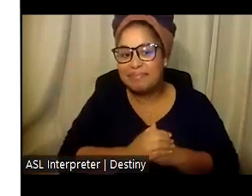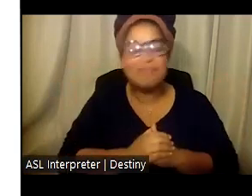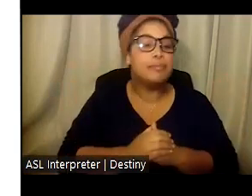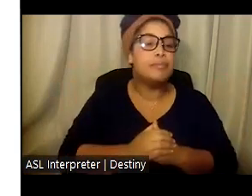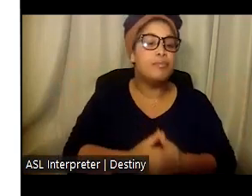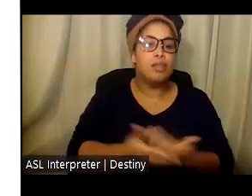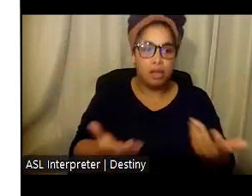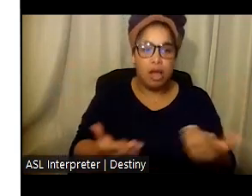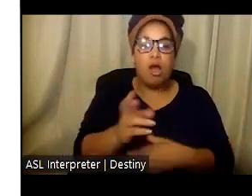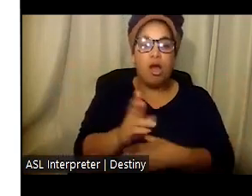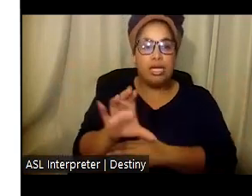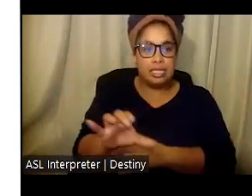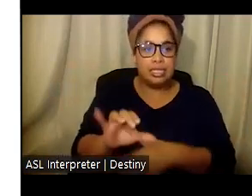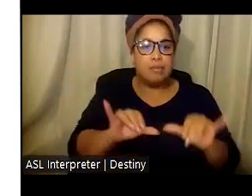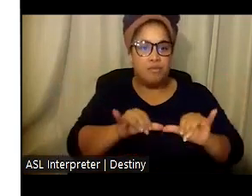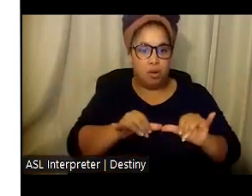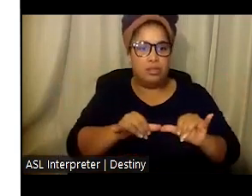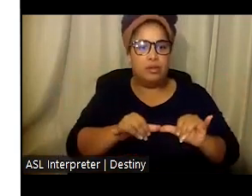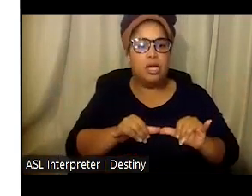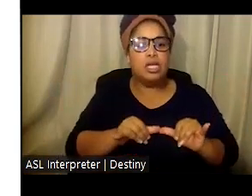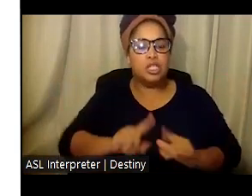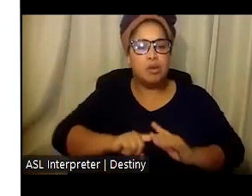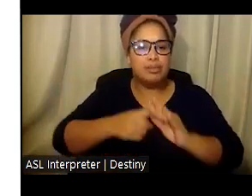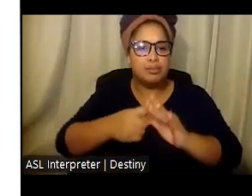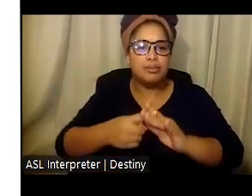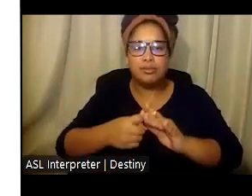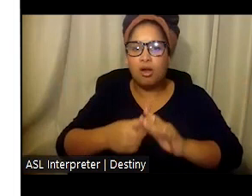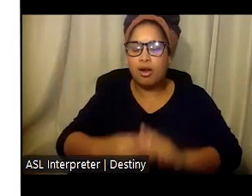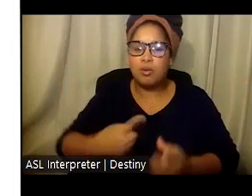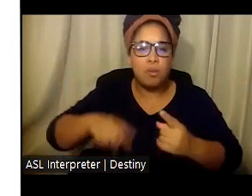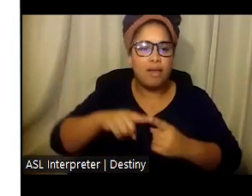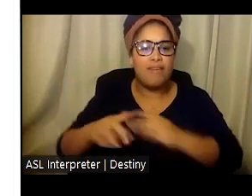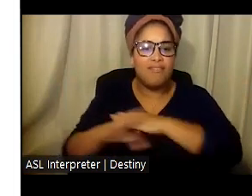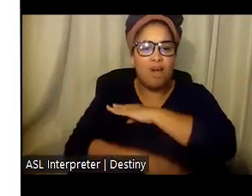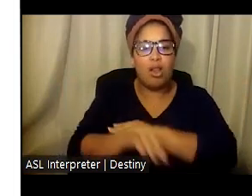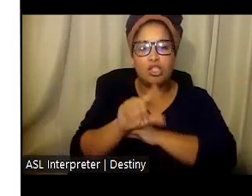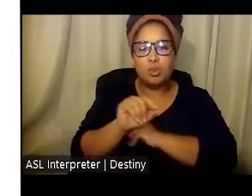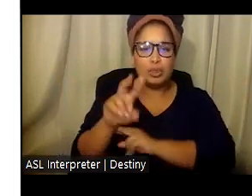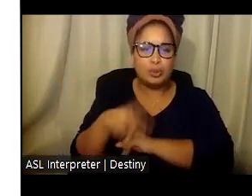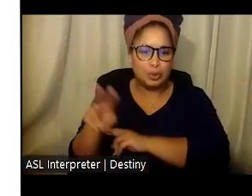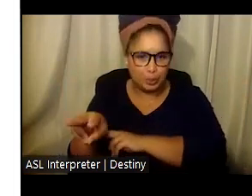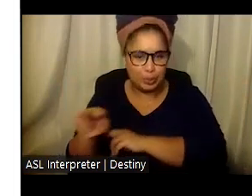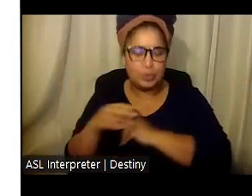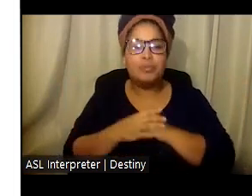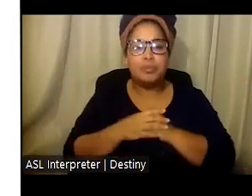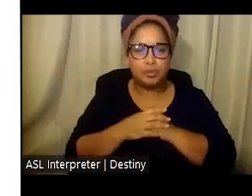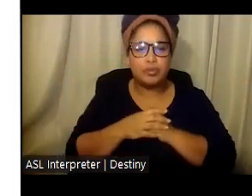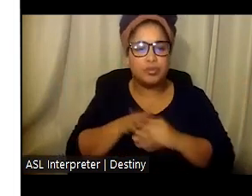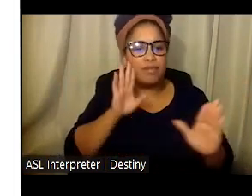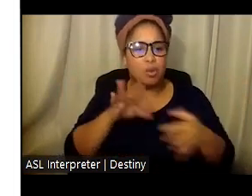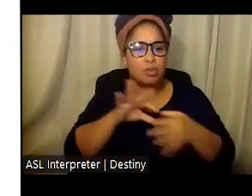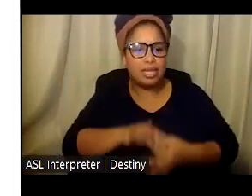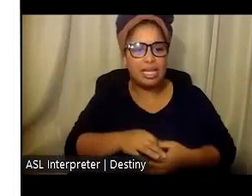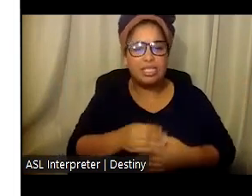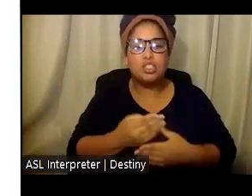Regional center performance measures were launched in the fall of 2022. Aligned with the focus areas